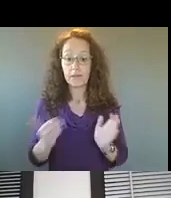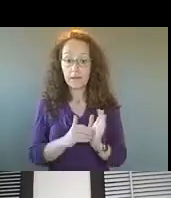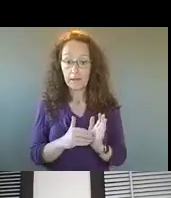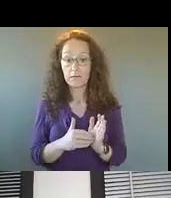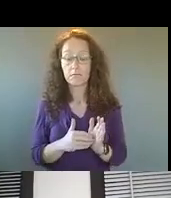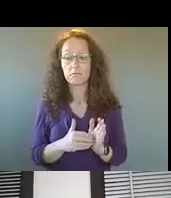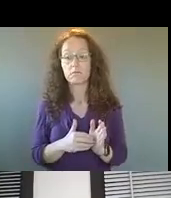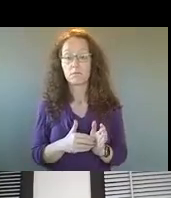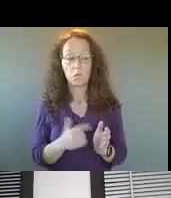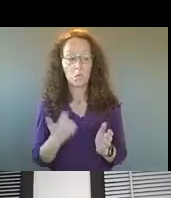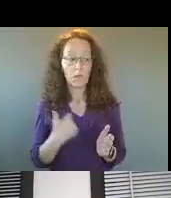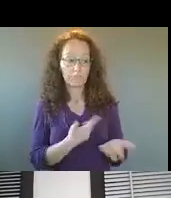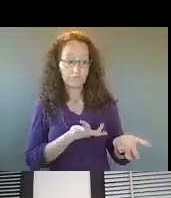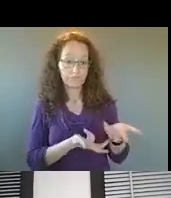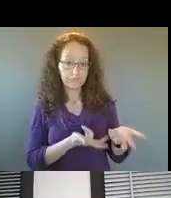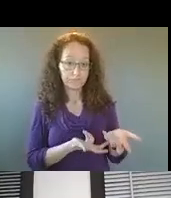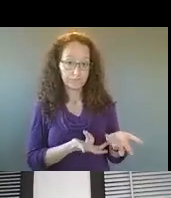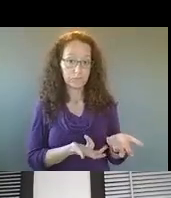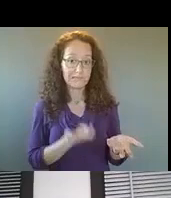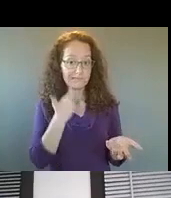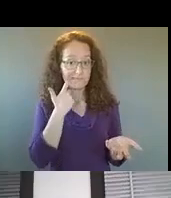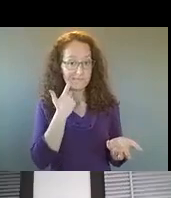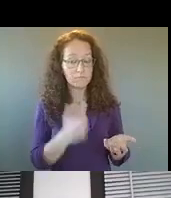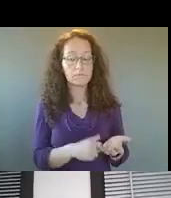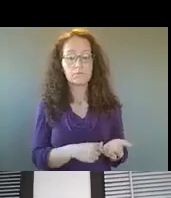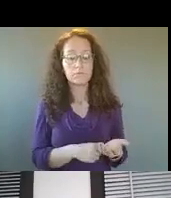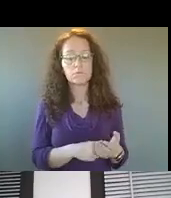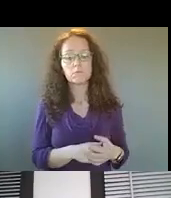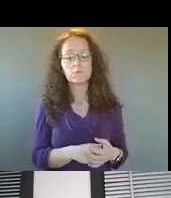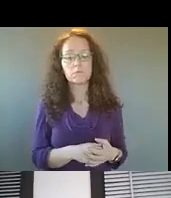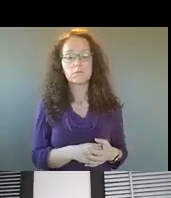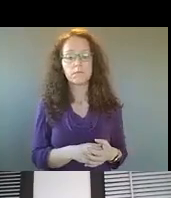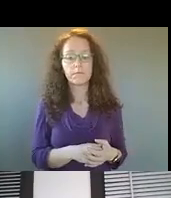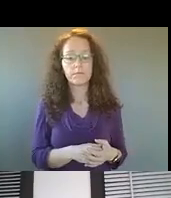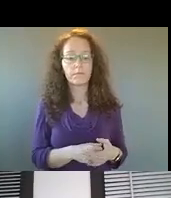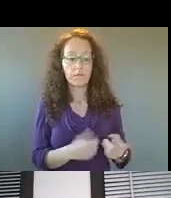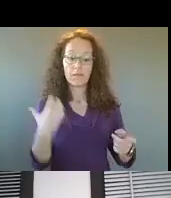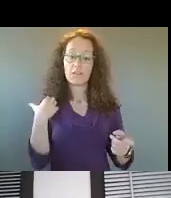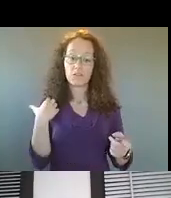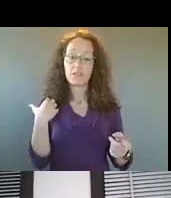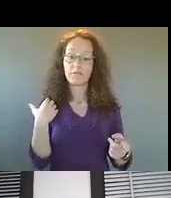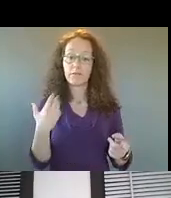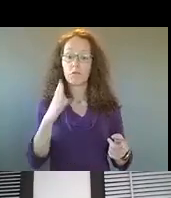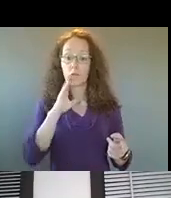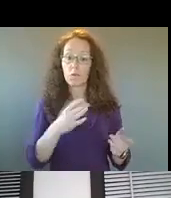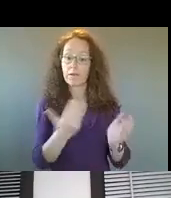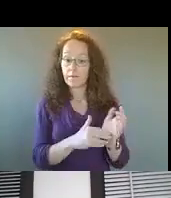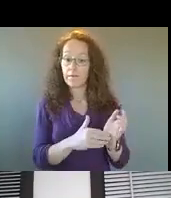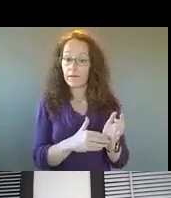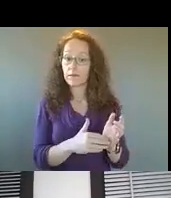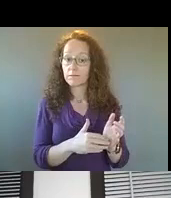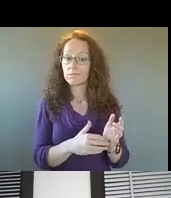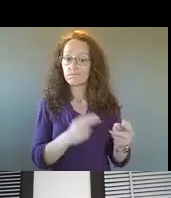interacted with them to, um, have the, the chief now is again back into, uh, uh,